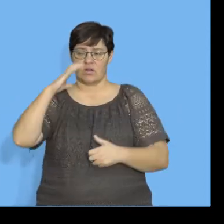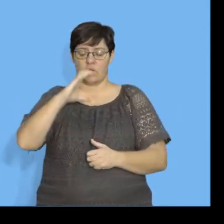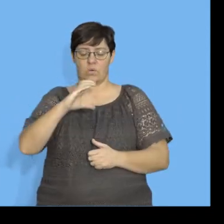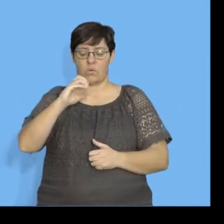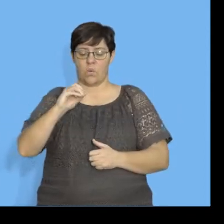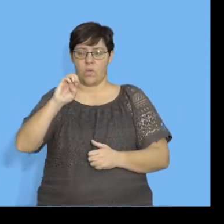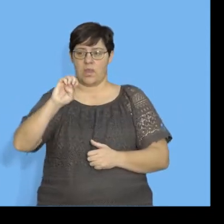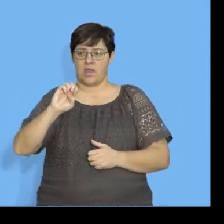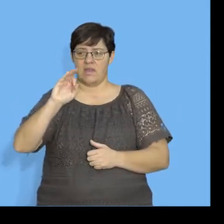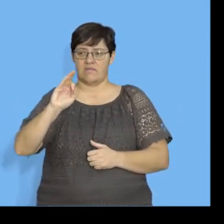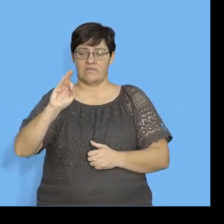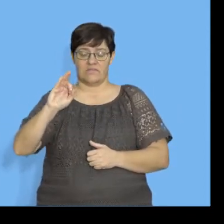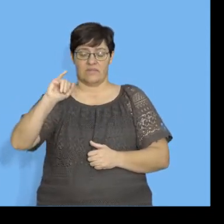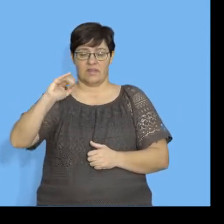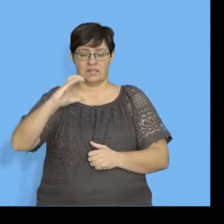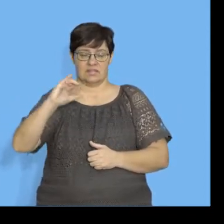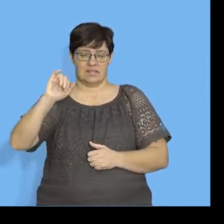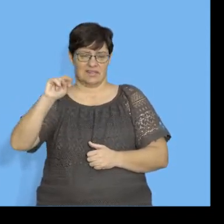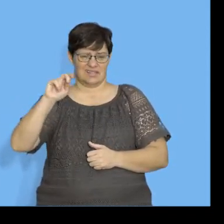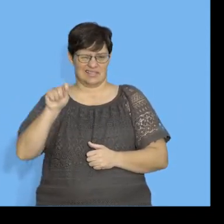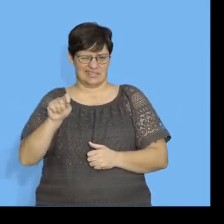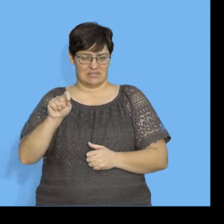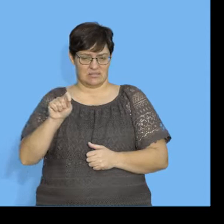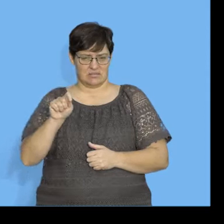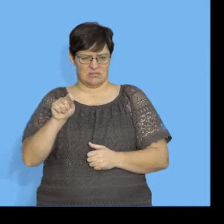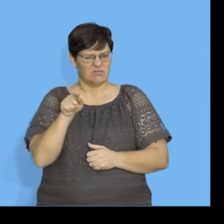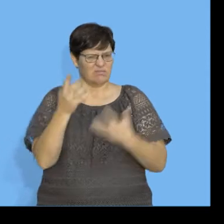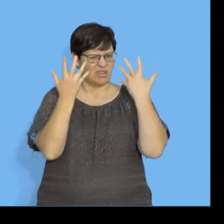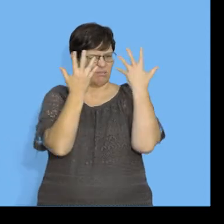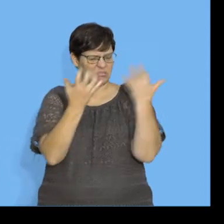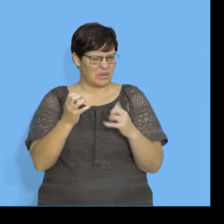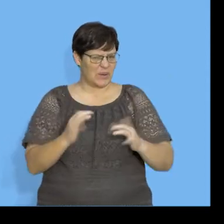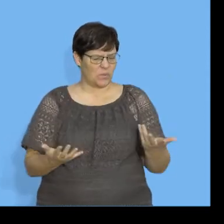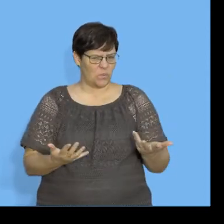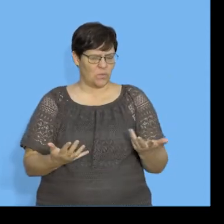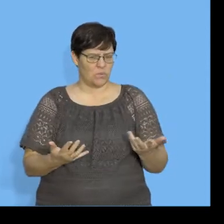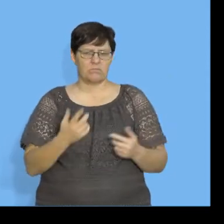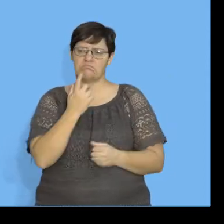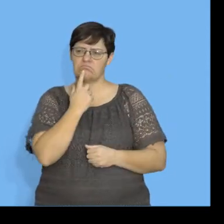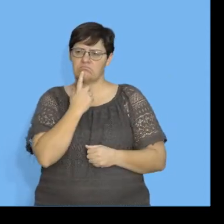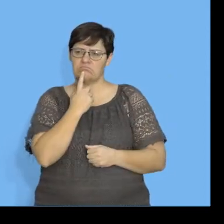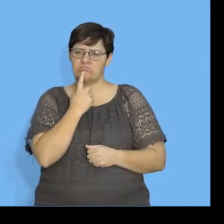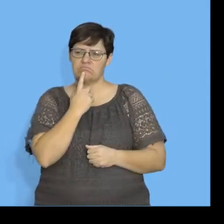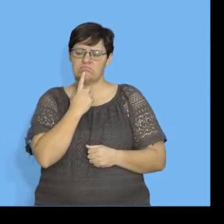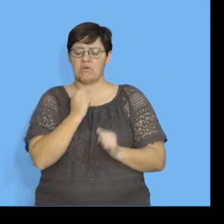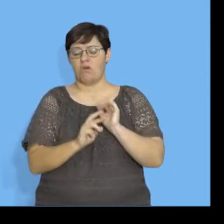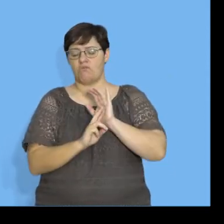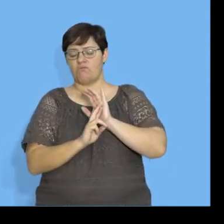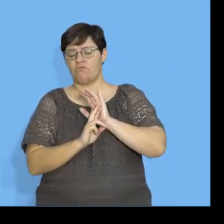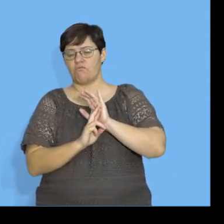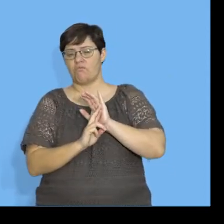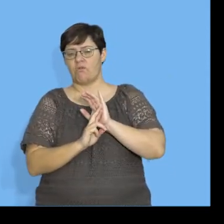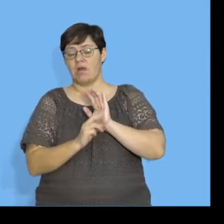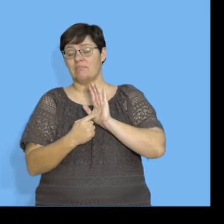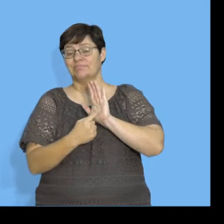So, we're going to calculate this coefficient. How do we calculate this? So, it's denoted by letter R, which is the